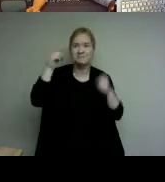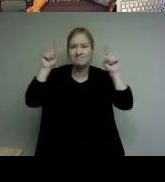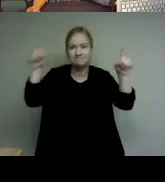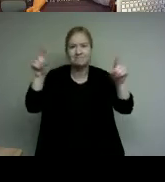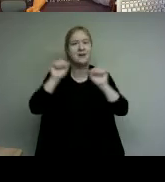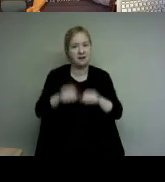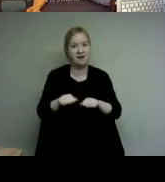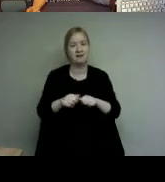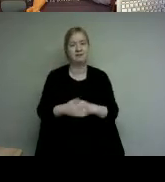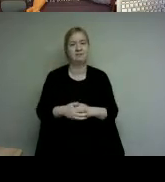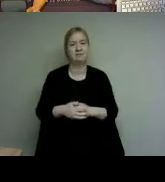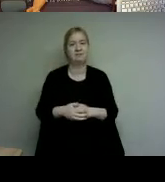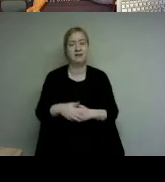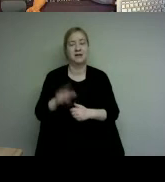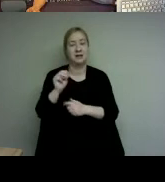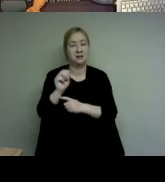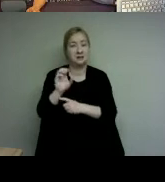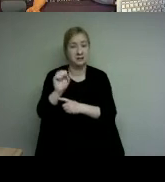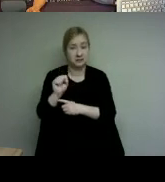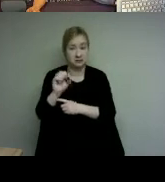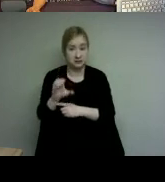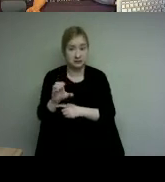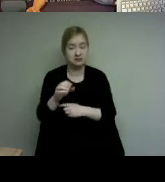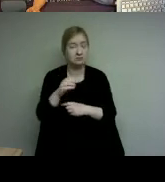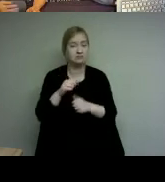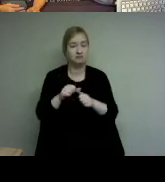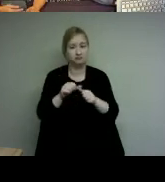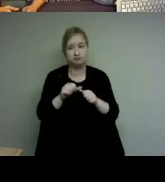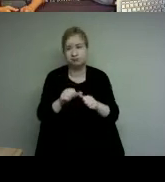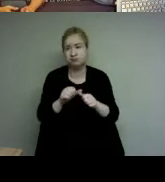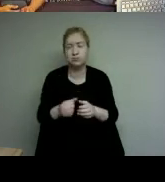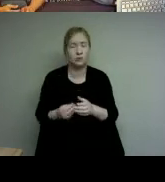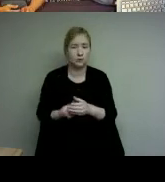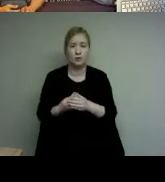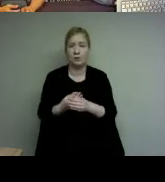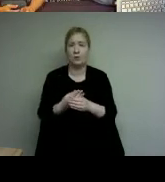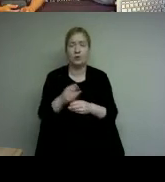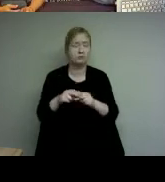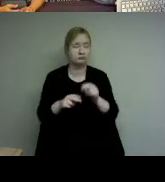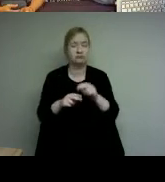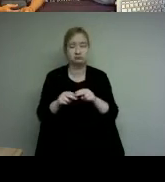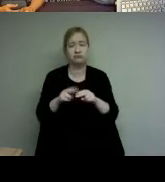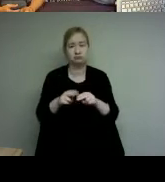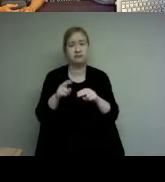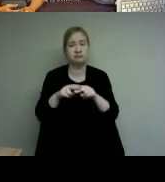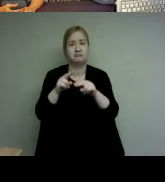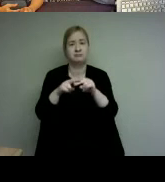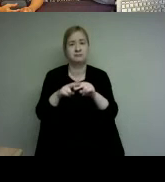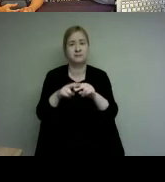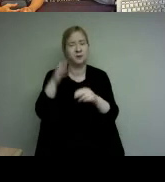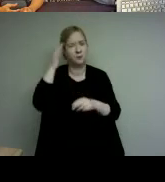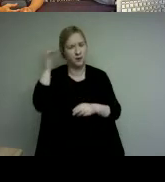mcsc has continued to thrive and grow during the pandemic and it is because of the leadership and team